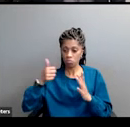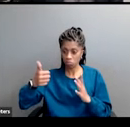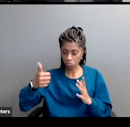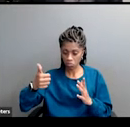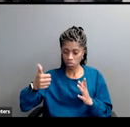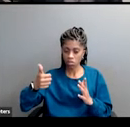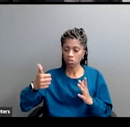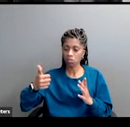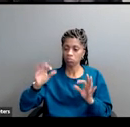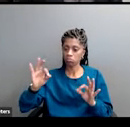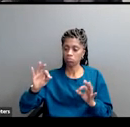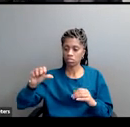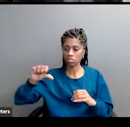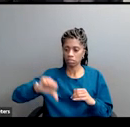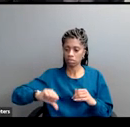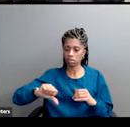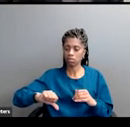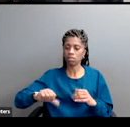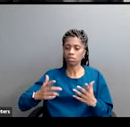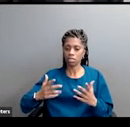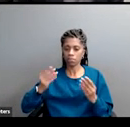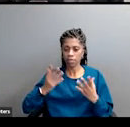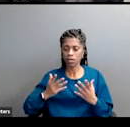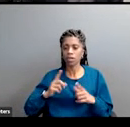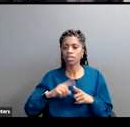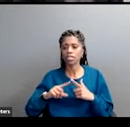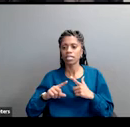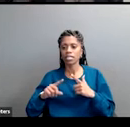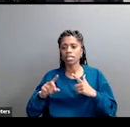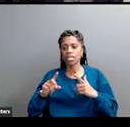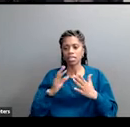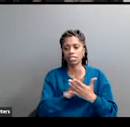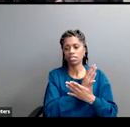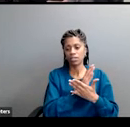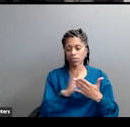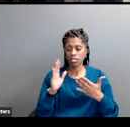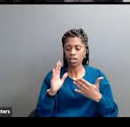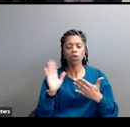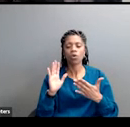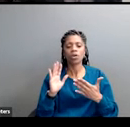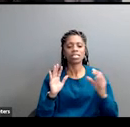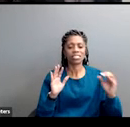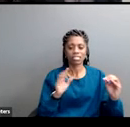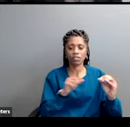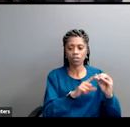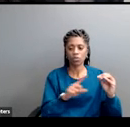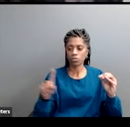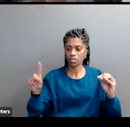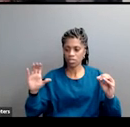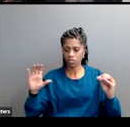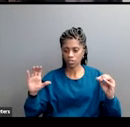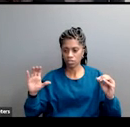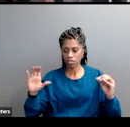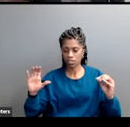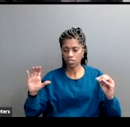message, if they felt coldly towards it, weren't persuaded. The dial ran from zero to 100. 50 was neutral. So anything